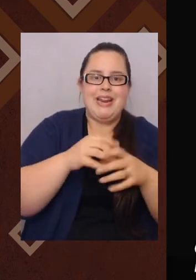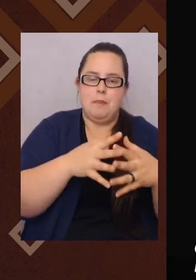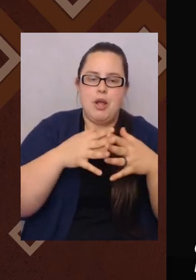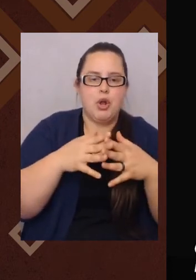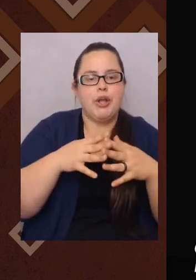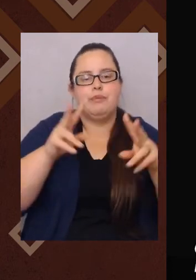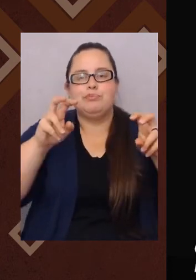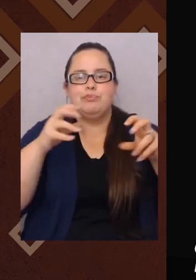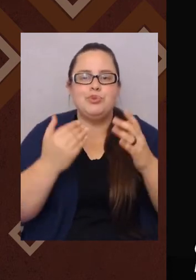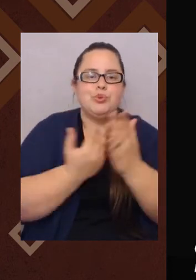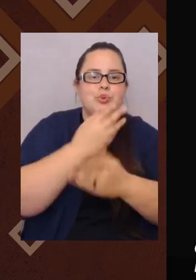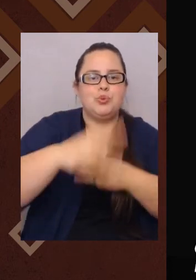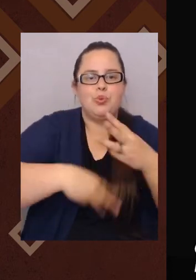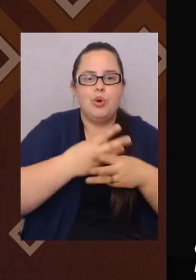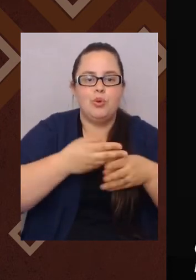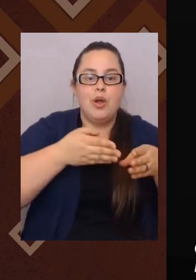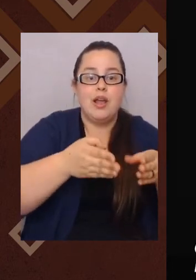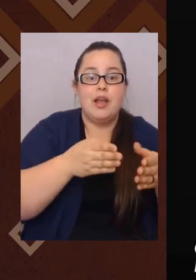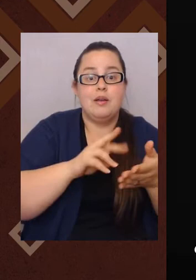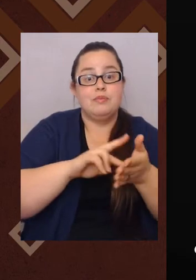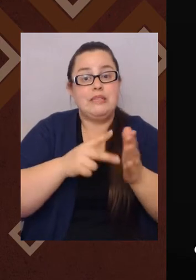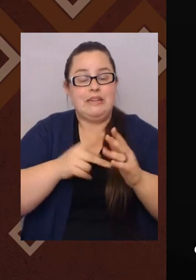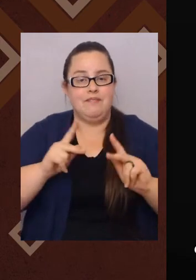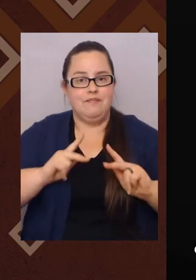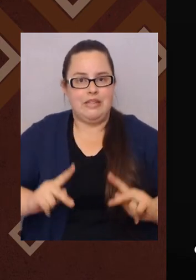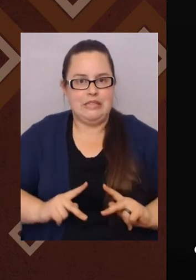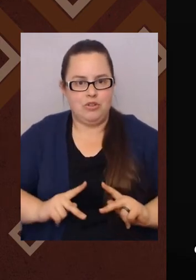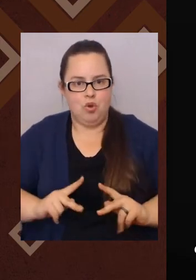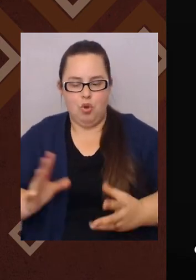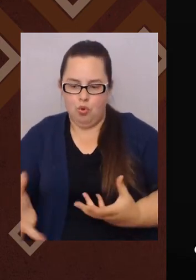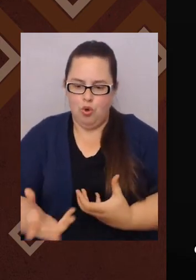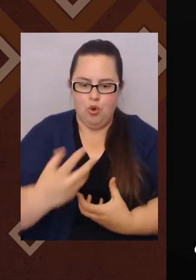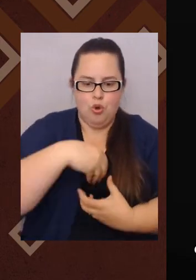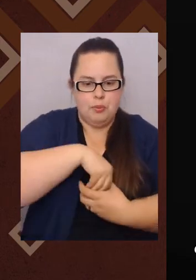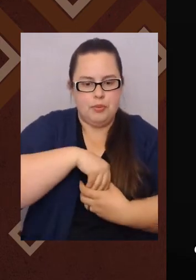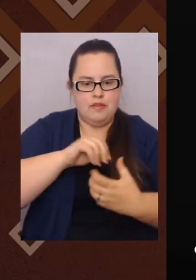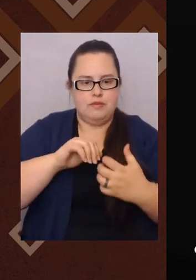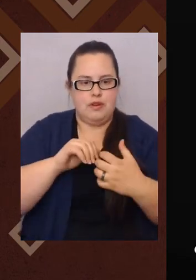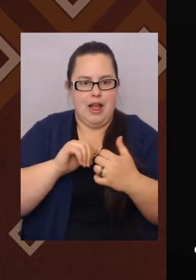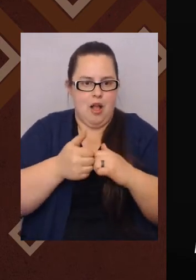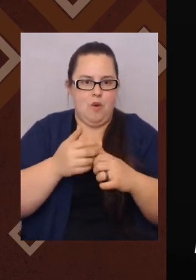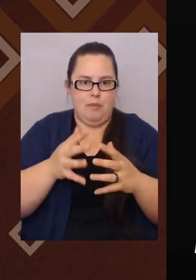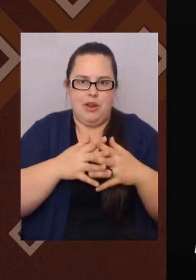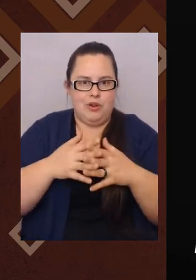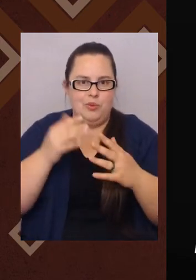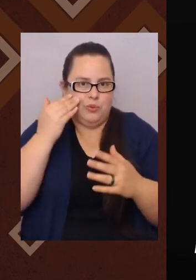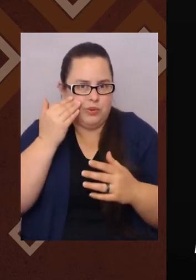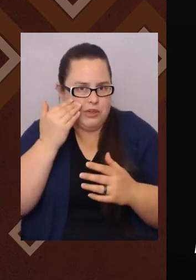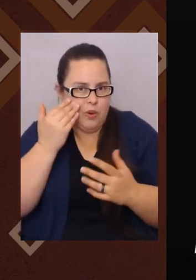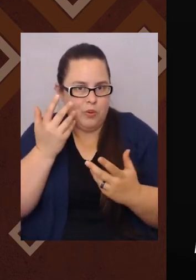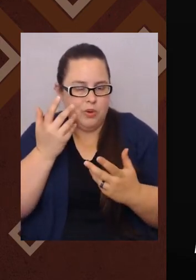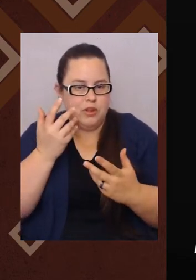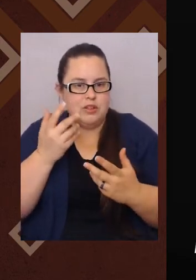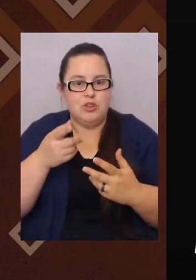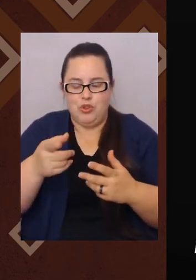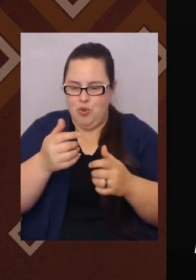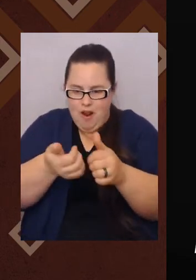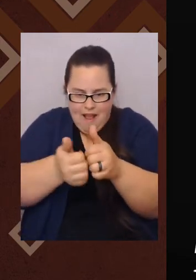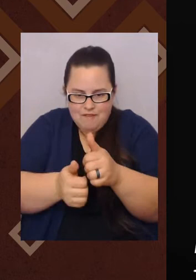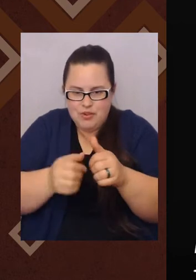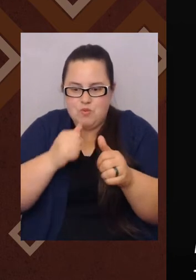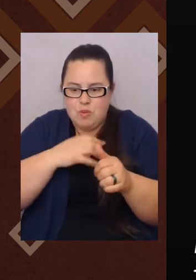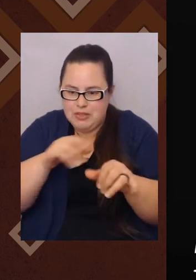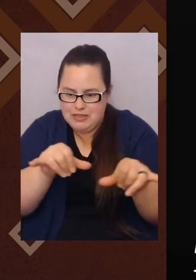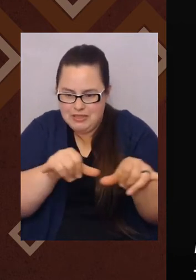of black nationalism and the black liberation movement is so much more accessible. There isn't a language issue. So, yeah,